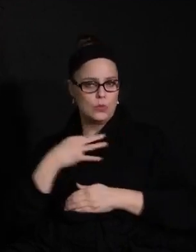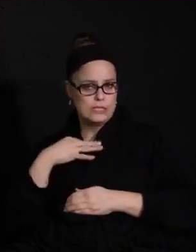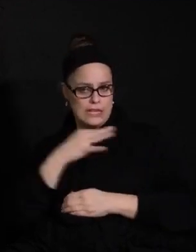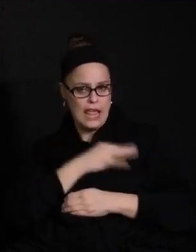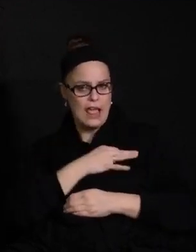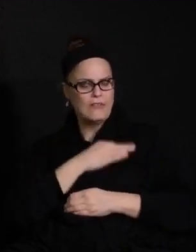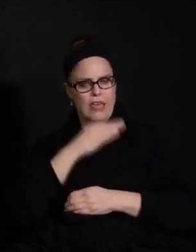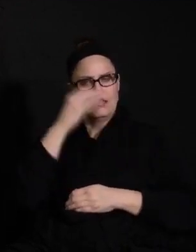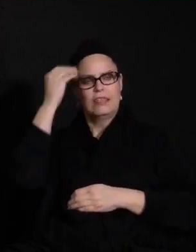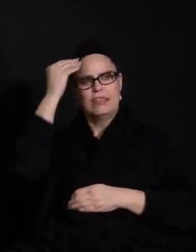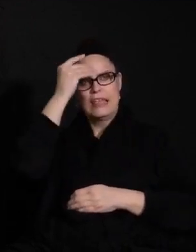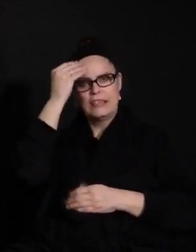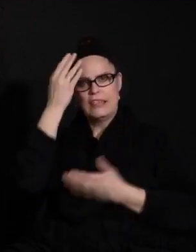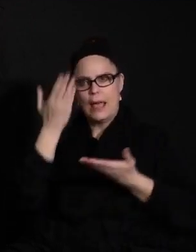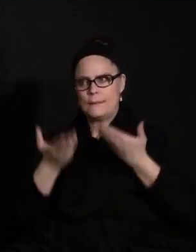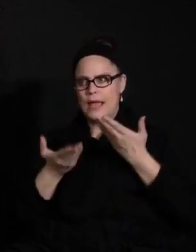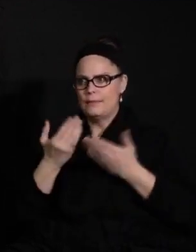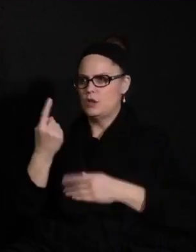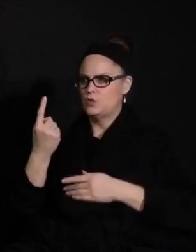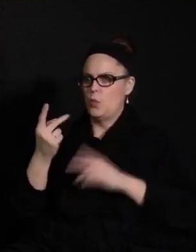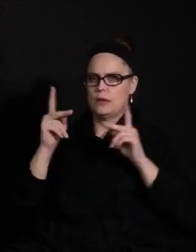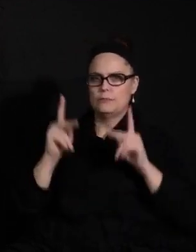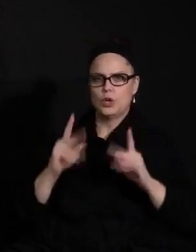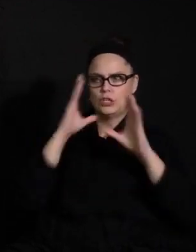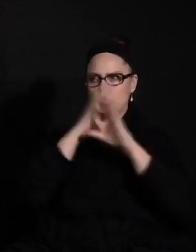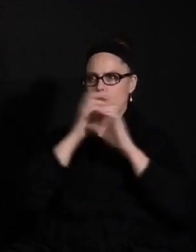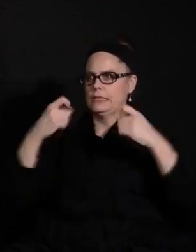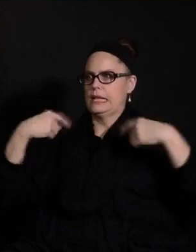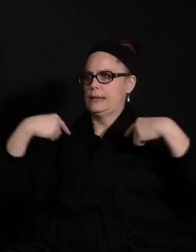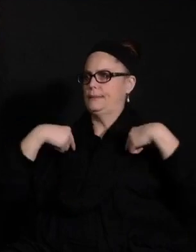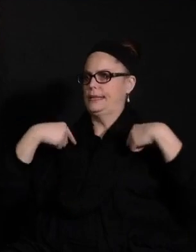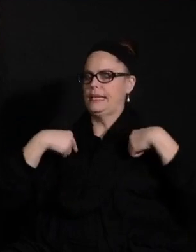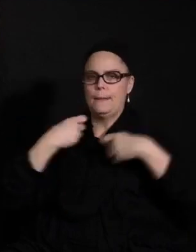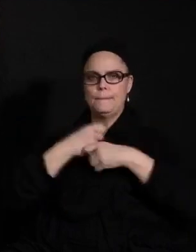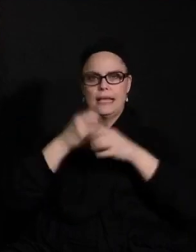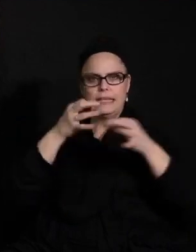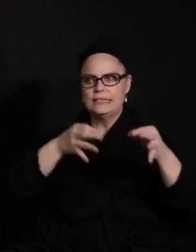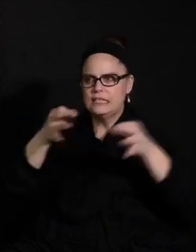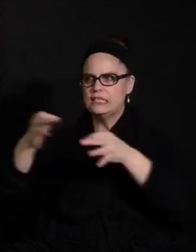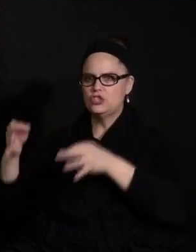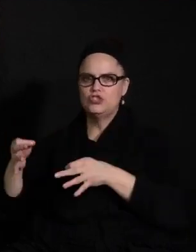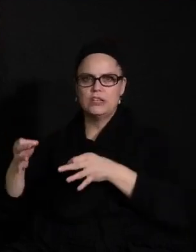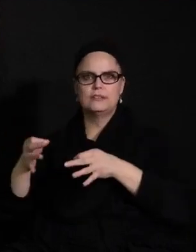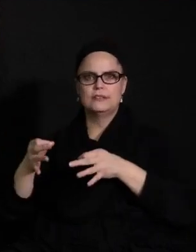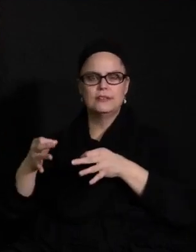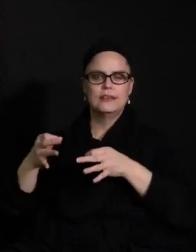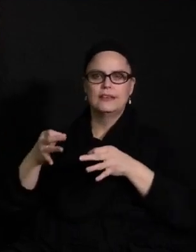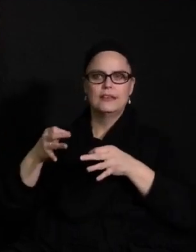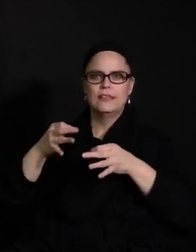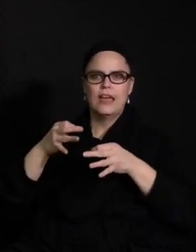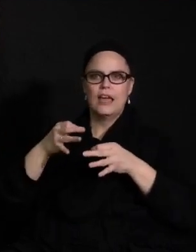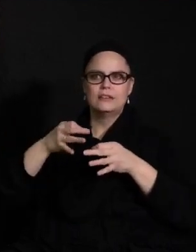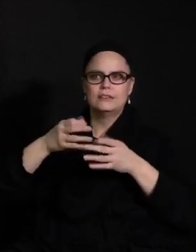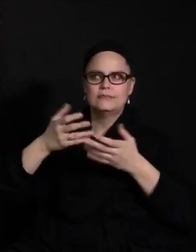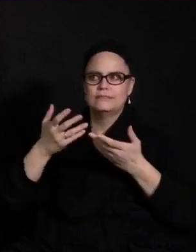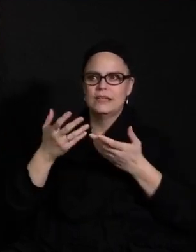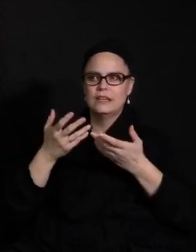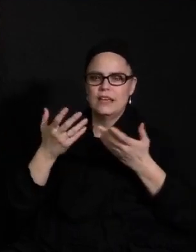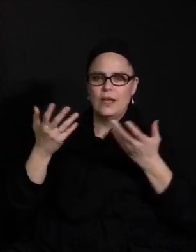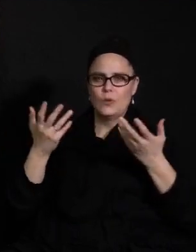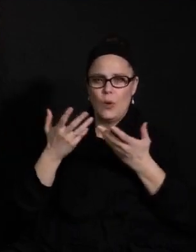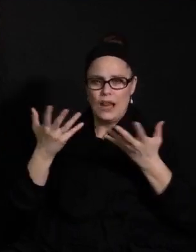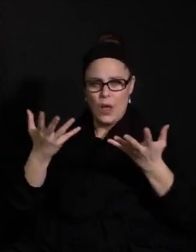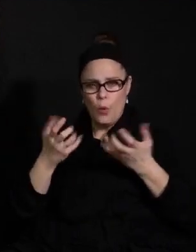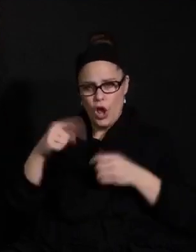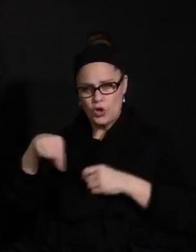might think that it is, you know, one person, your superintendent, me, making decisions that aren't informed. And what I